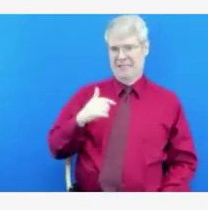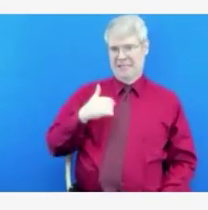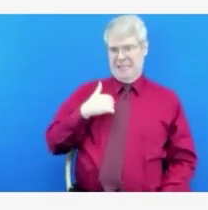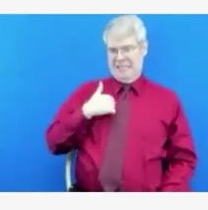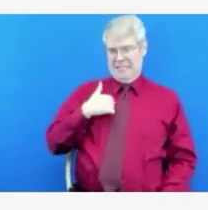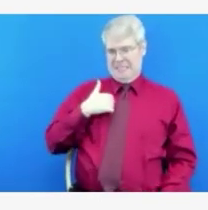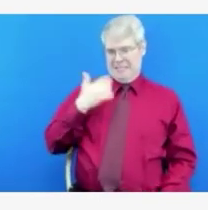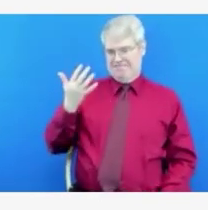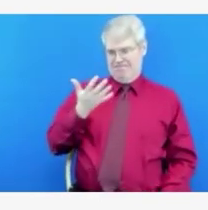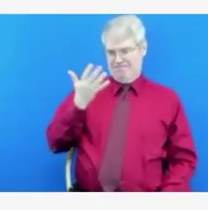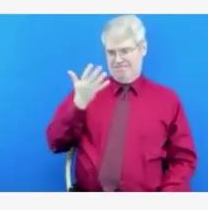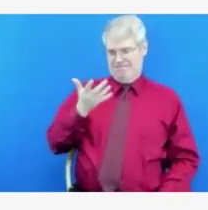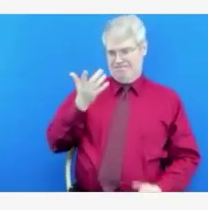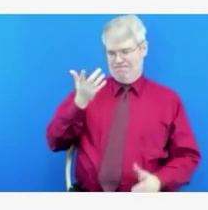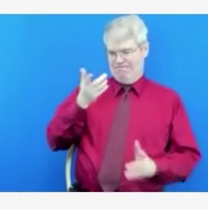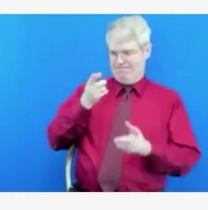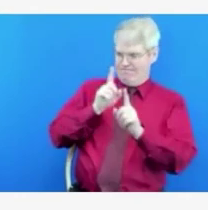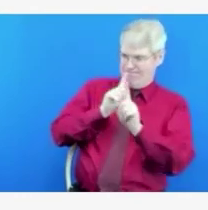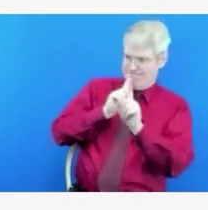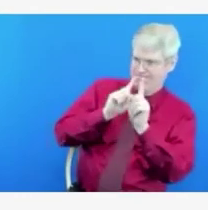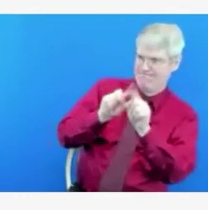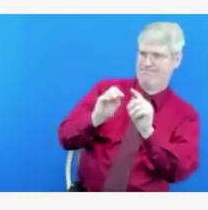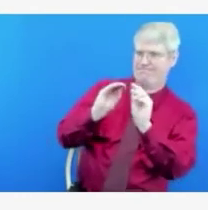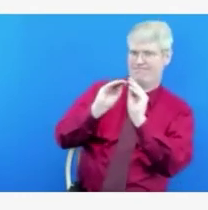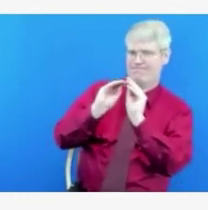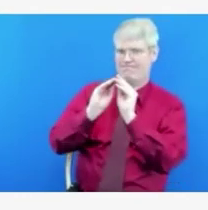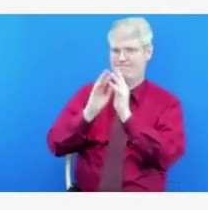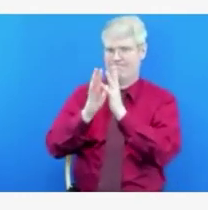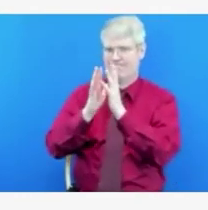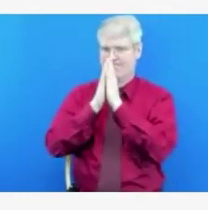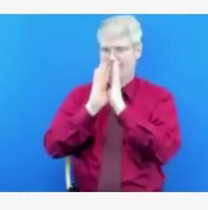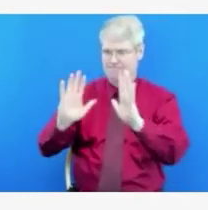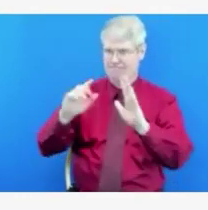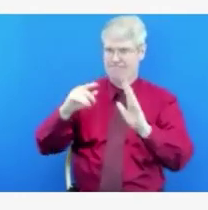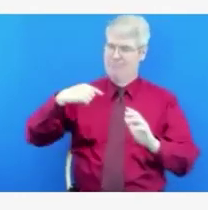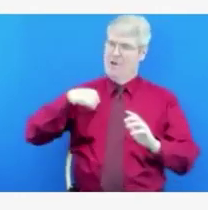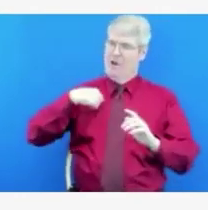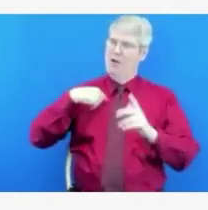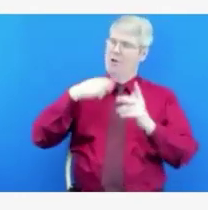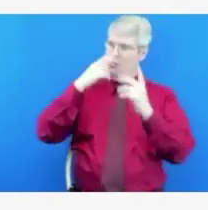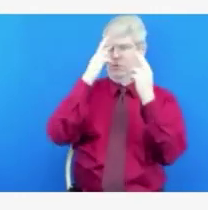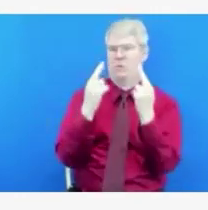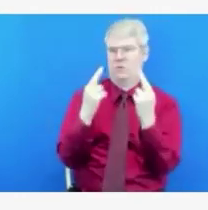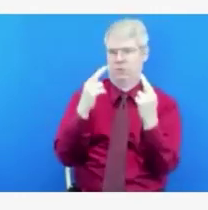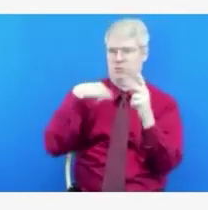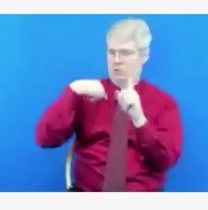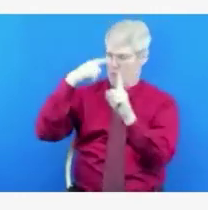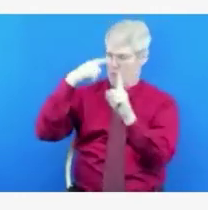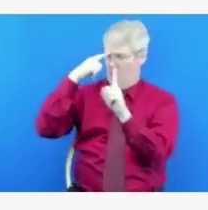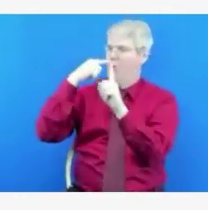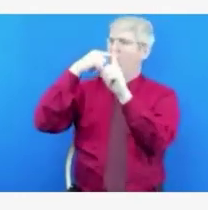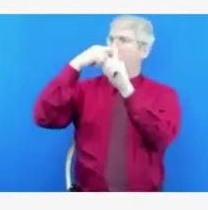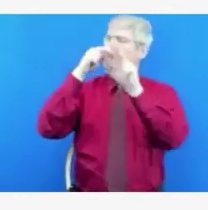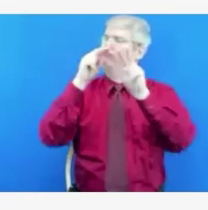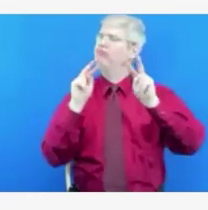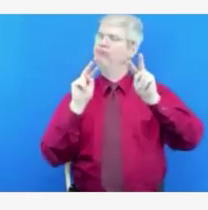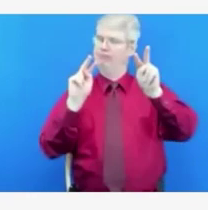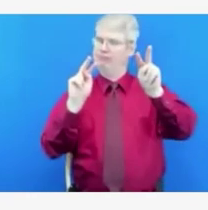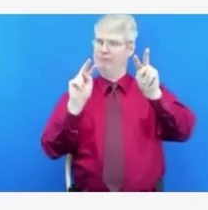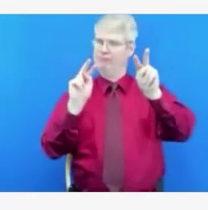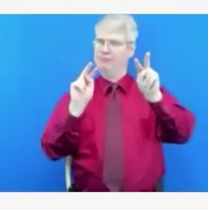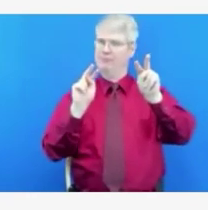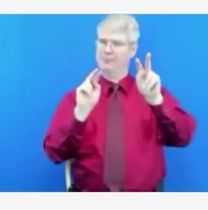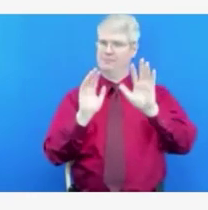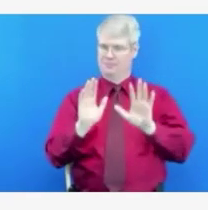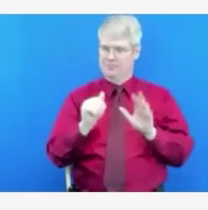cautiously optimistic that it will be embraced by parents of five to 11 year olds so that we can